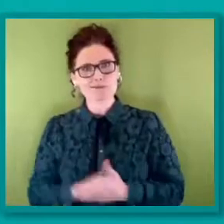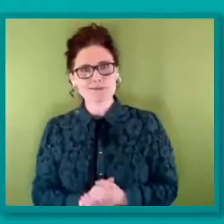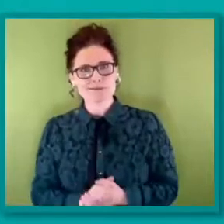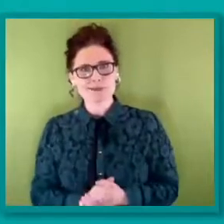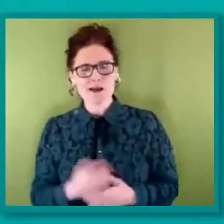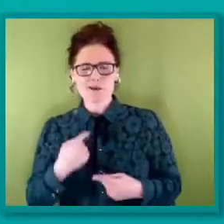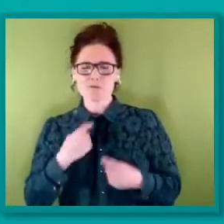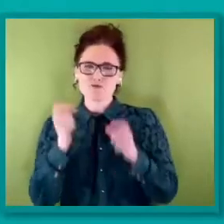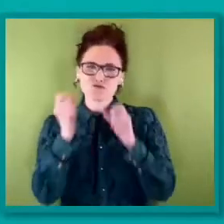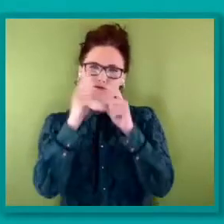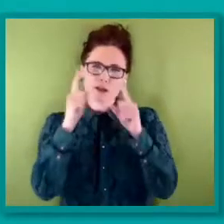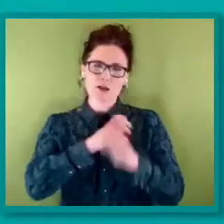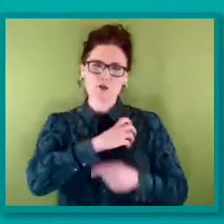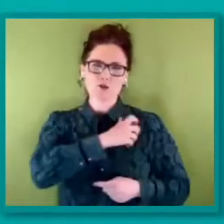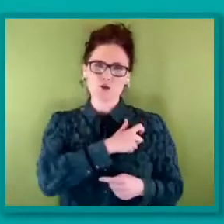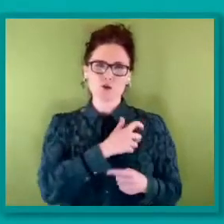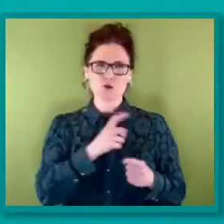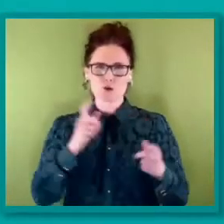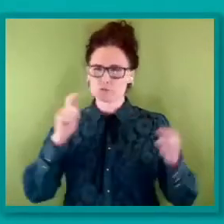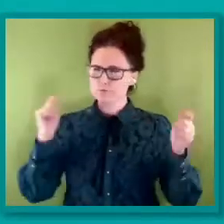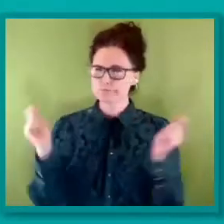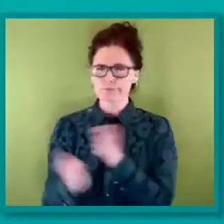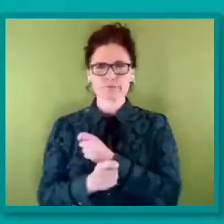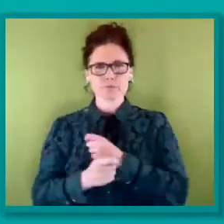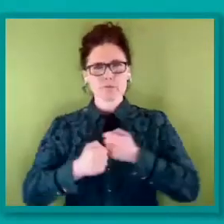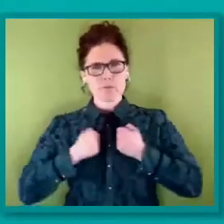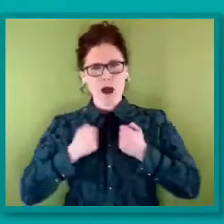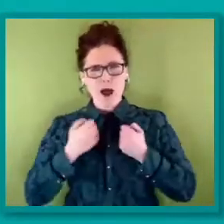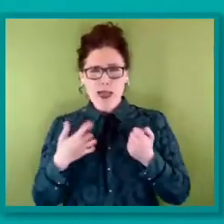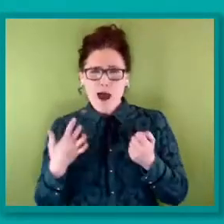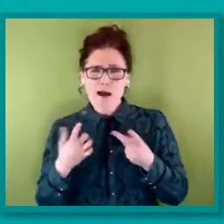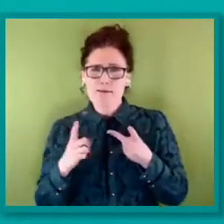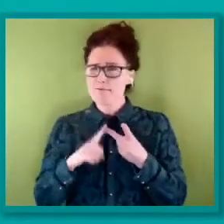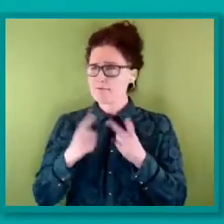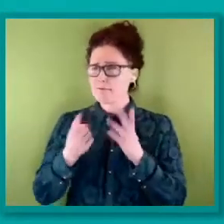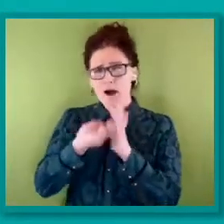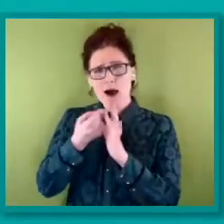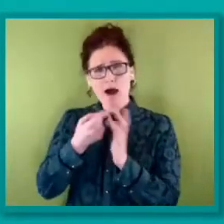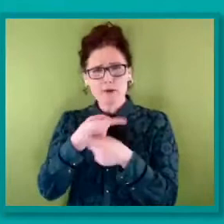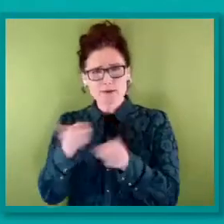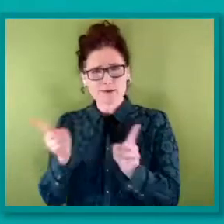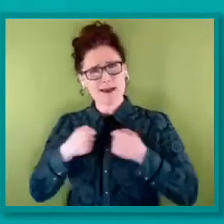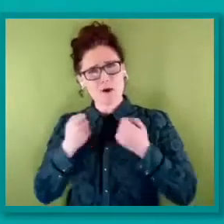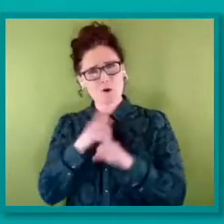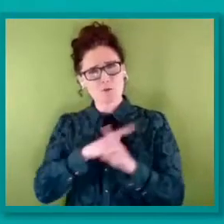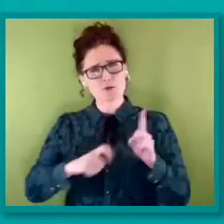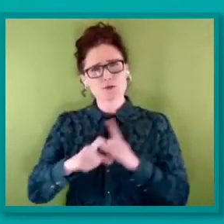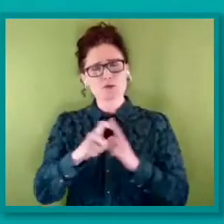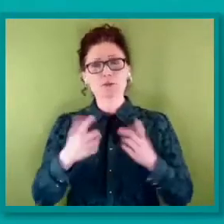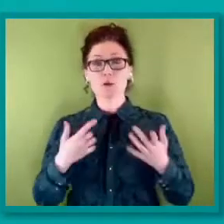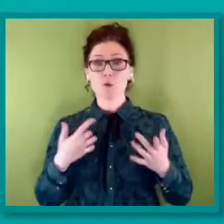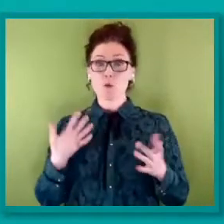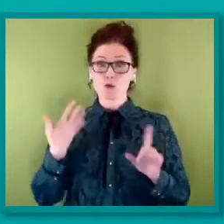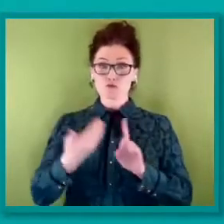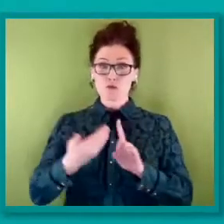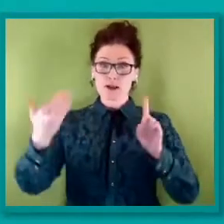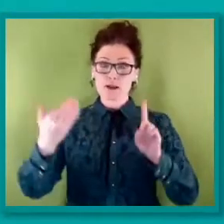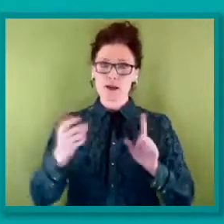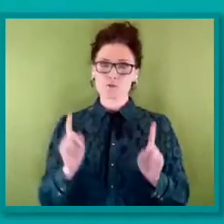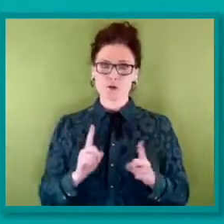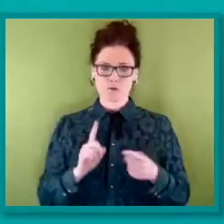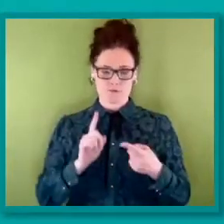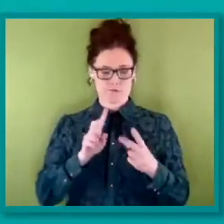transforming my life and the lives of other LGBTQ people. And I guess I really want to recognize a couple of parts of that. Firstly, the